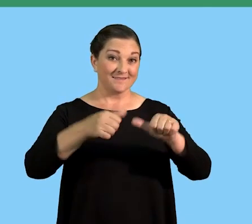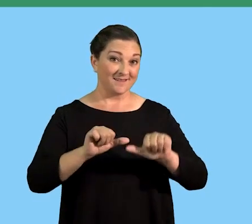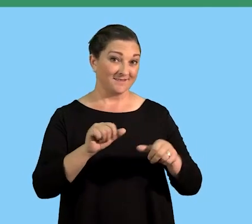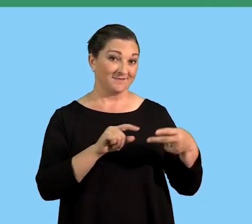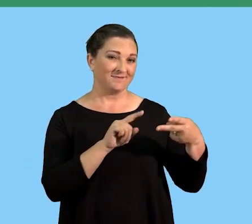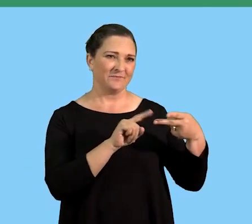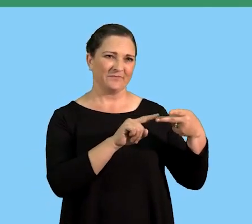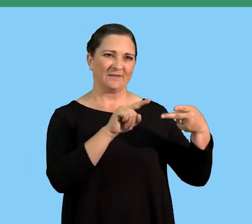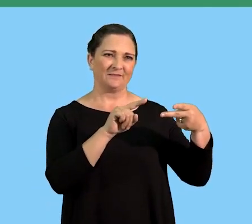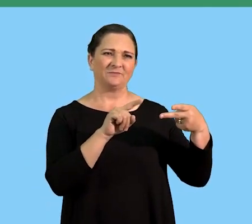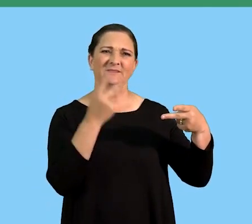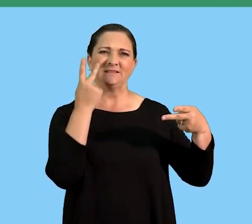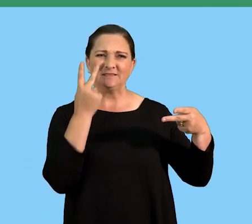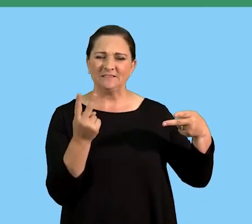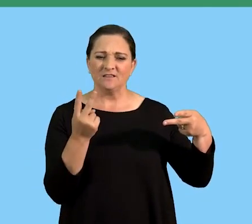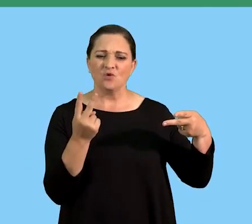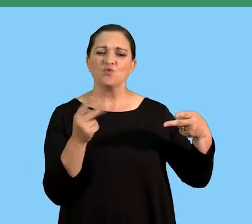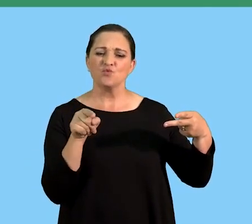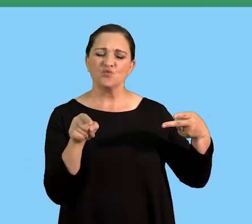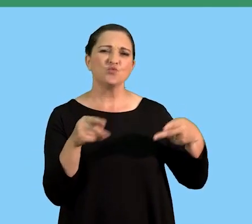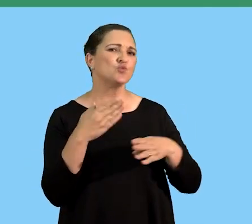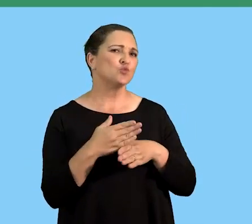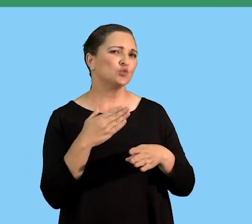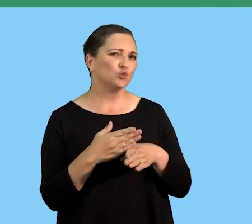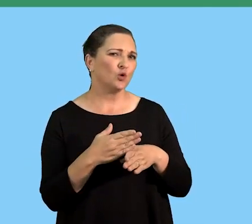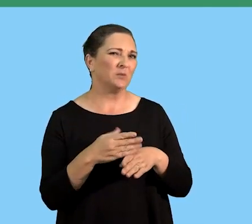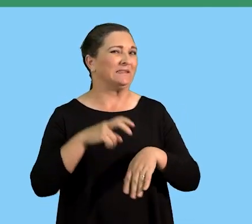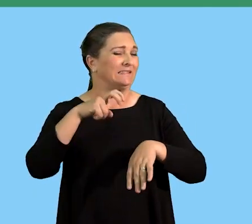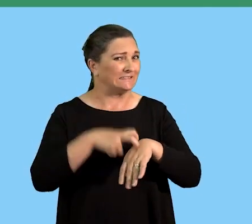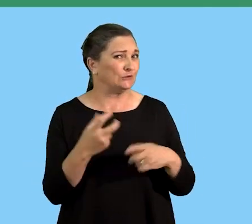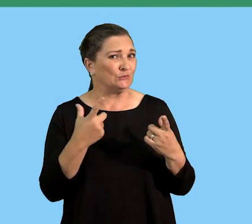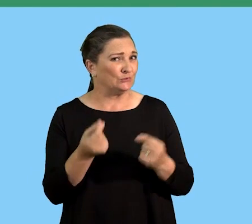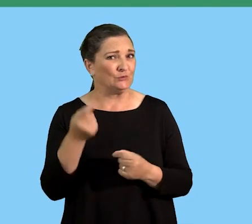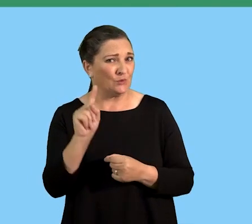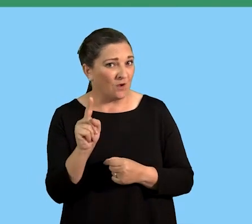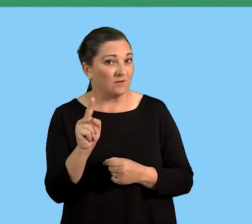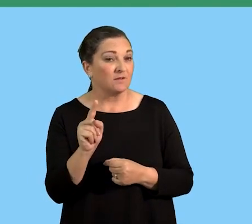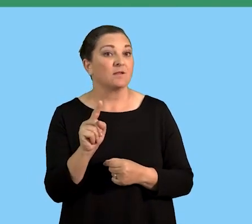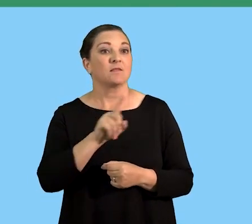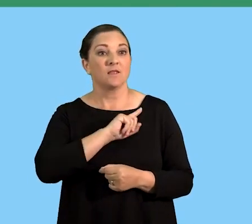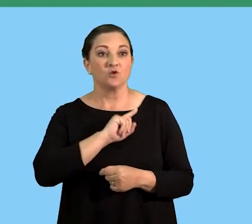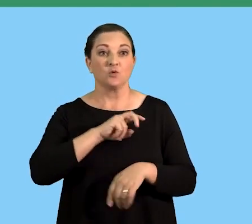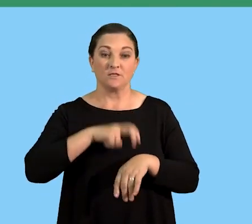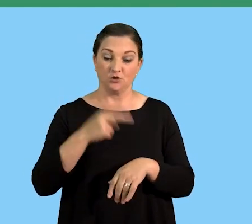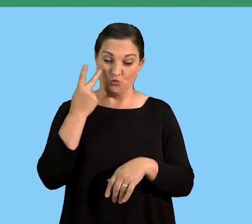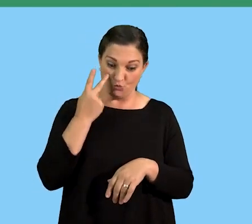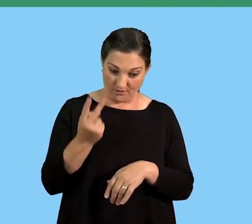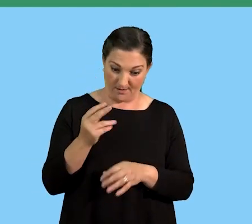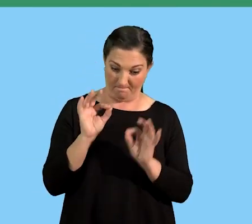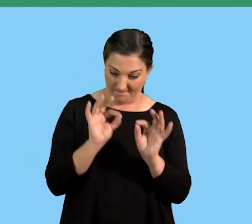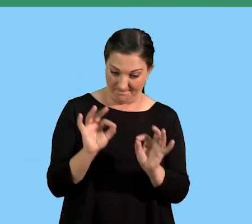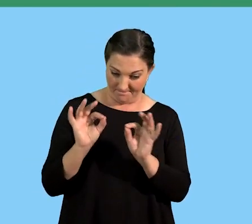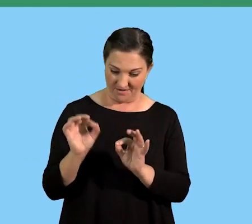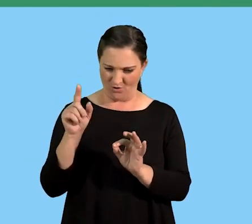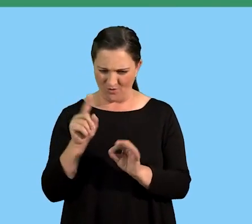also determine the key performance areas of the job. So this is the task that the employee